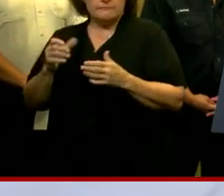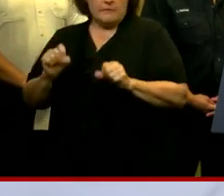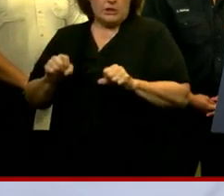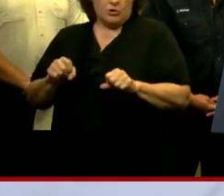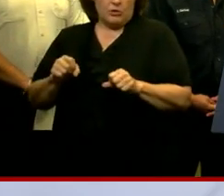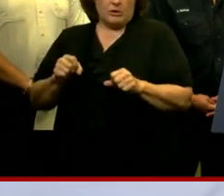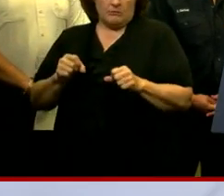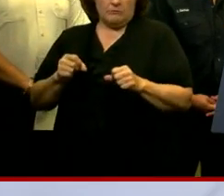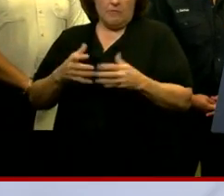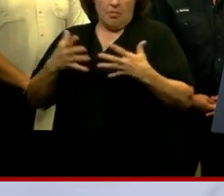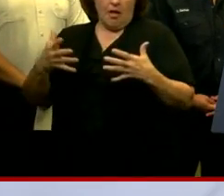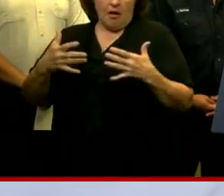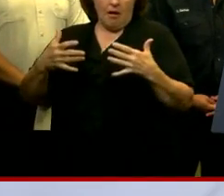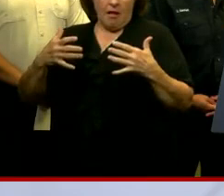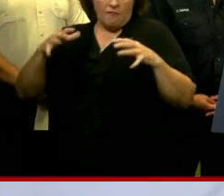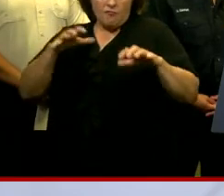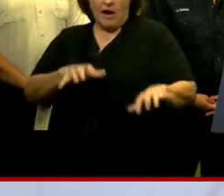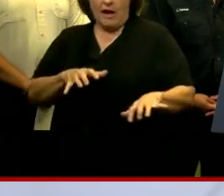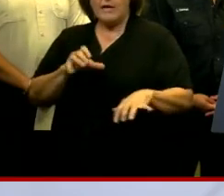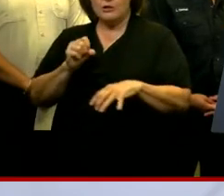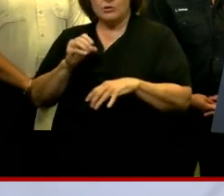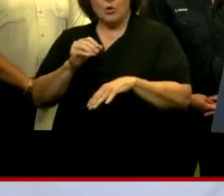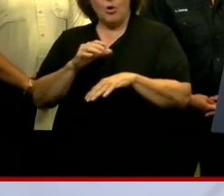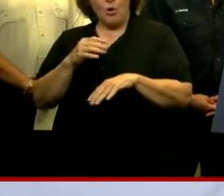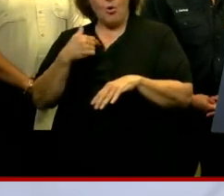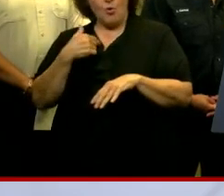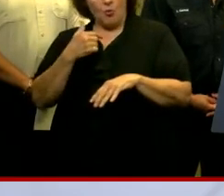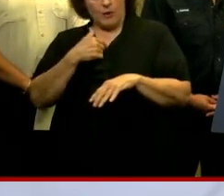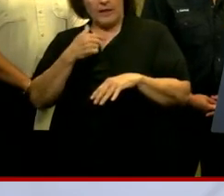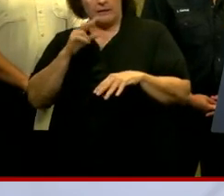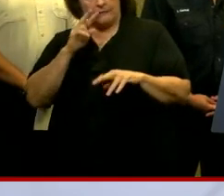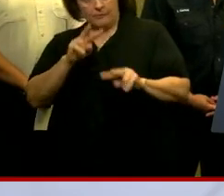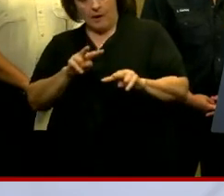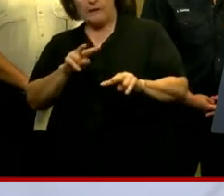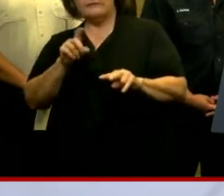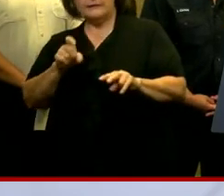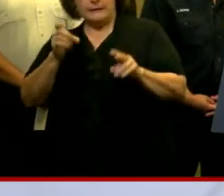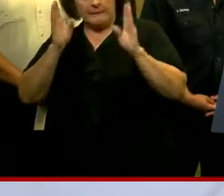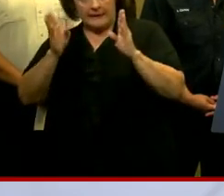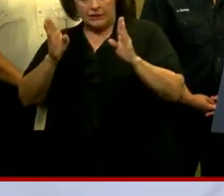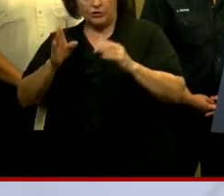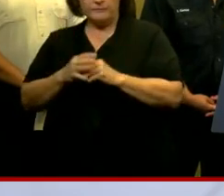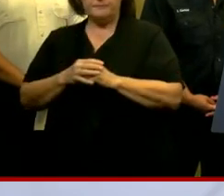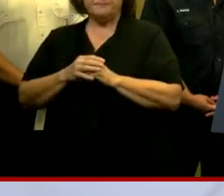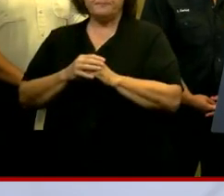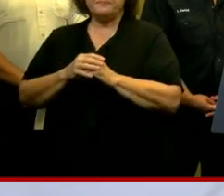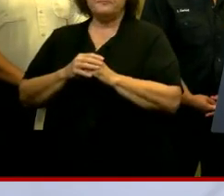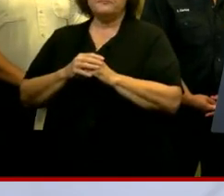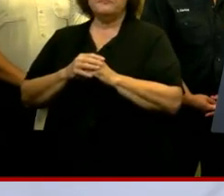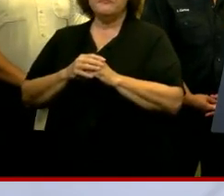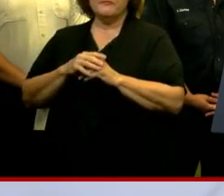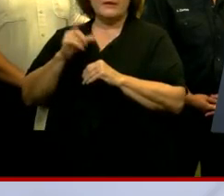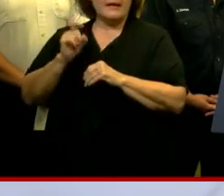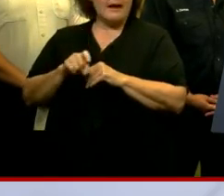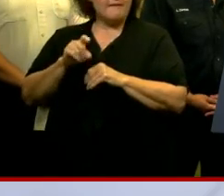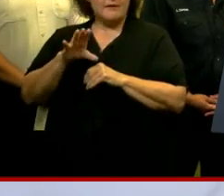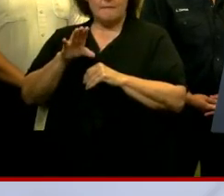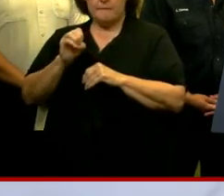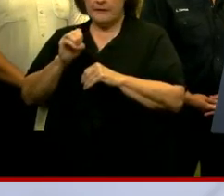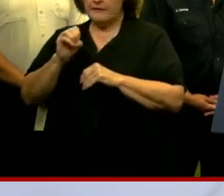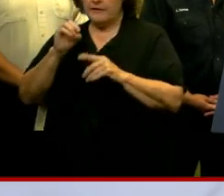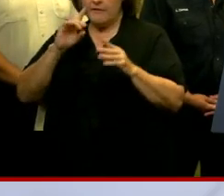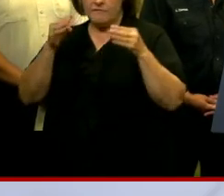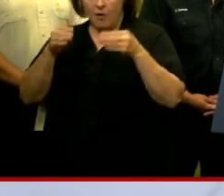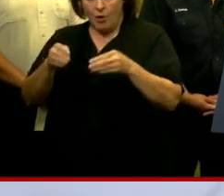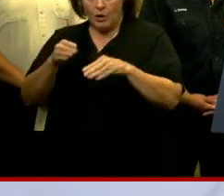potentially heavy amounts of rain. So we're certainly on the wetter side of this storm, and we need to pay attention to that. I want to be clear that we are really focusing